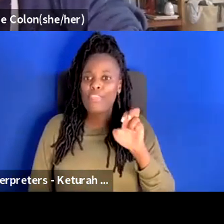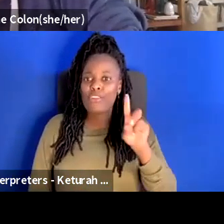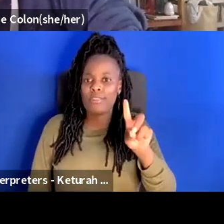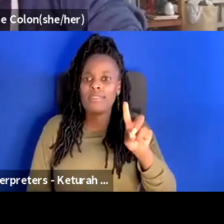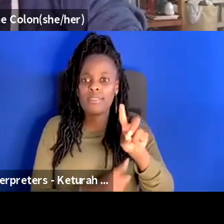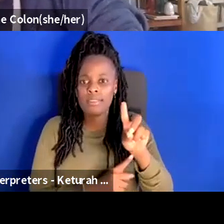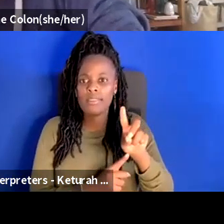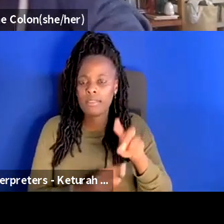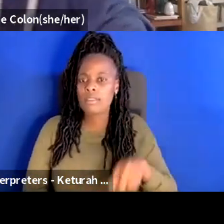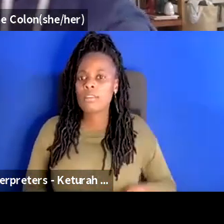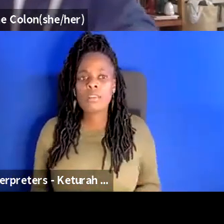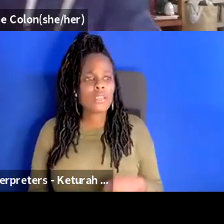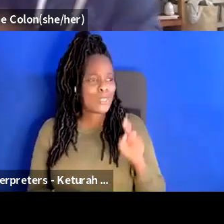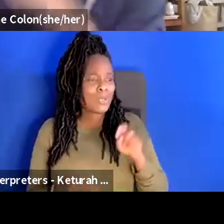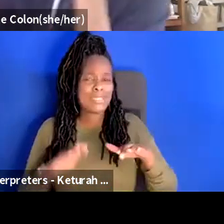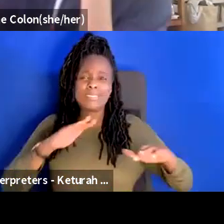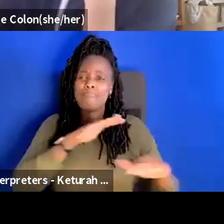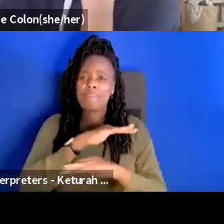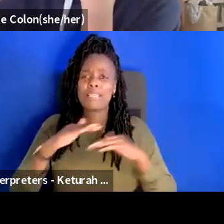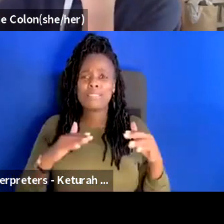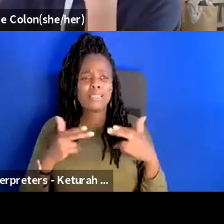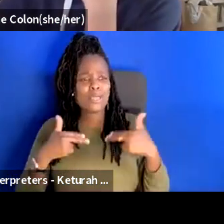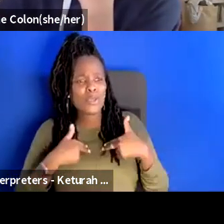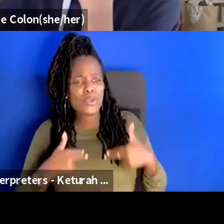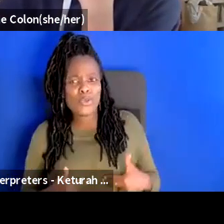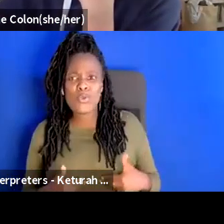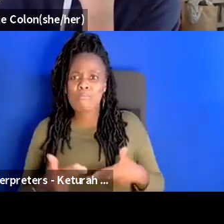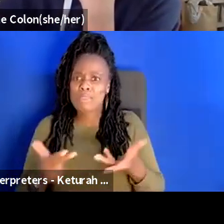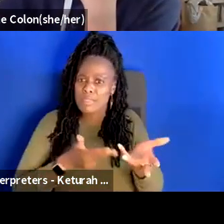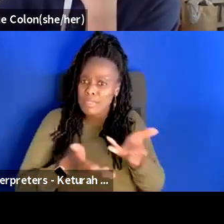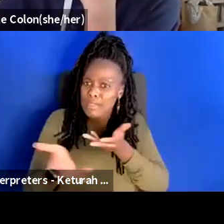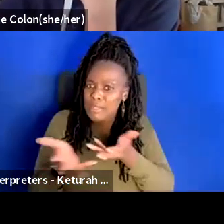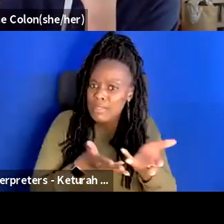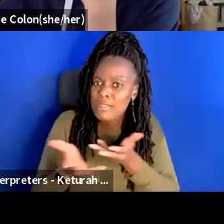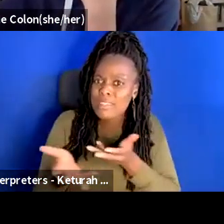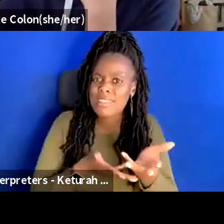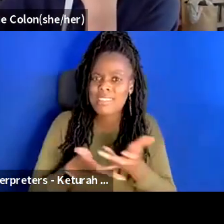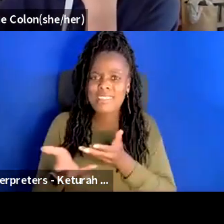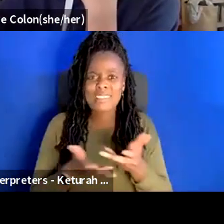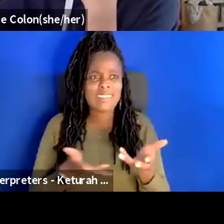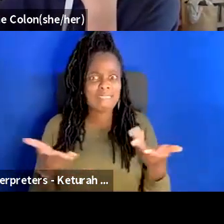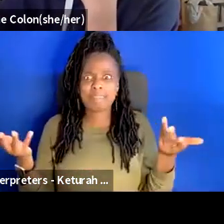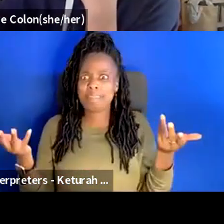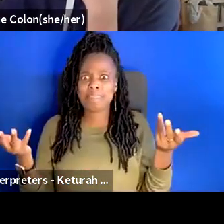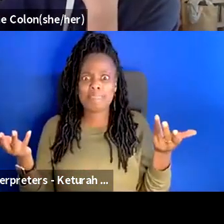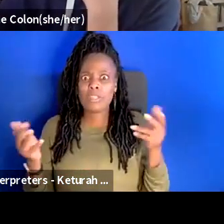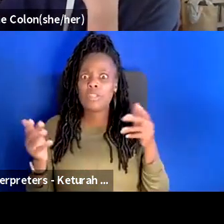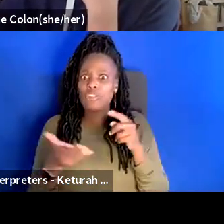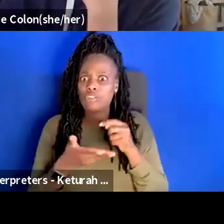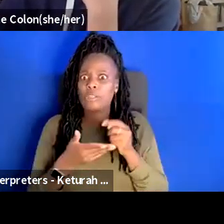love basic human decency i'm like what else do we start with other than treating people like people